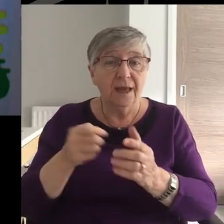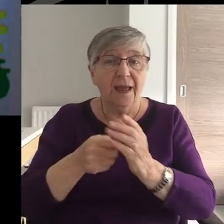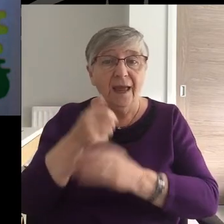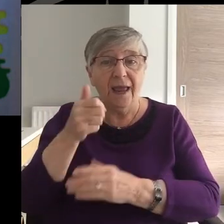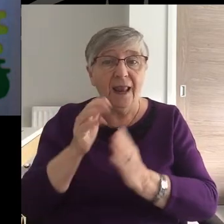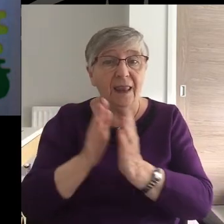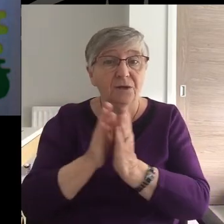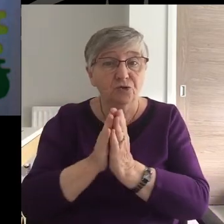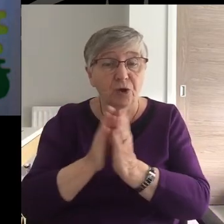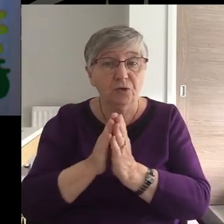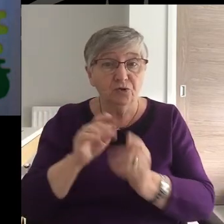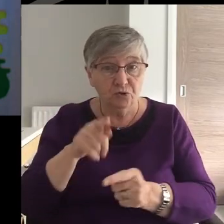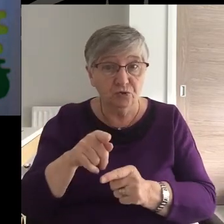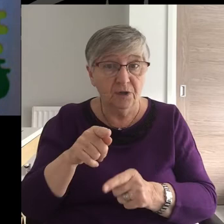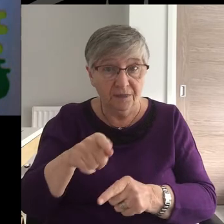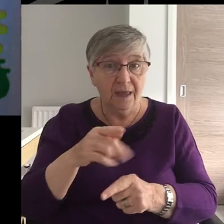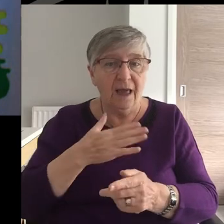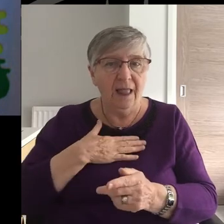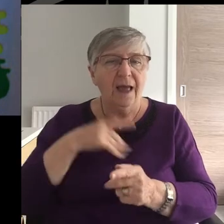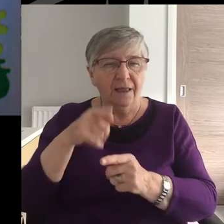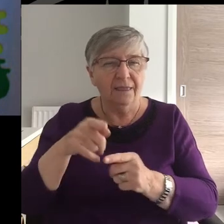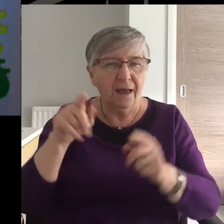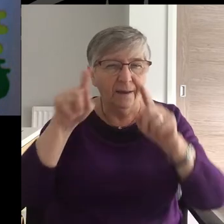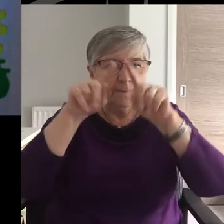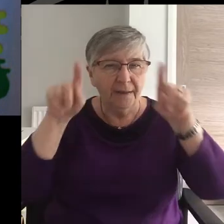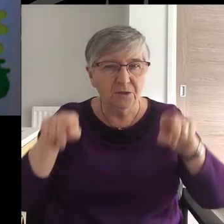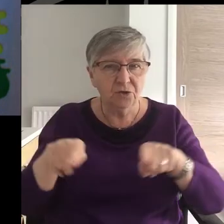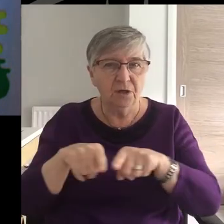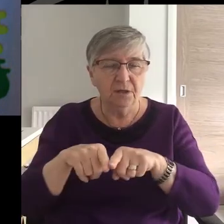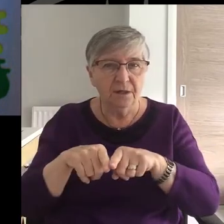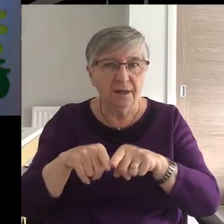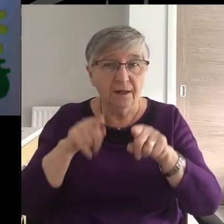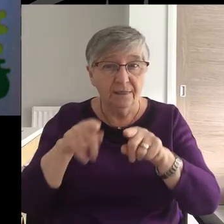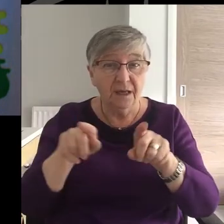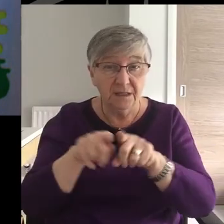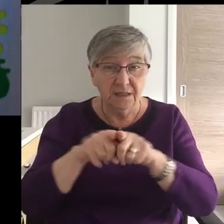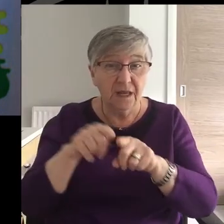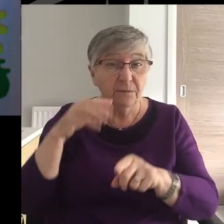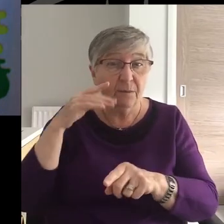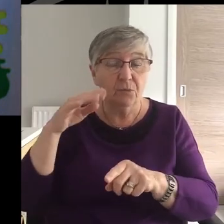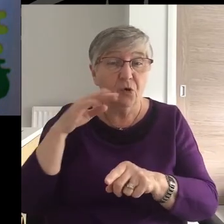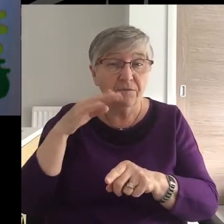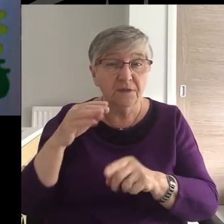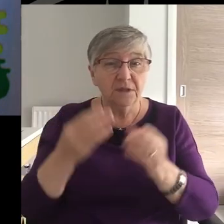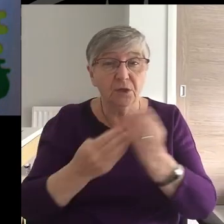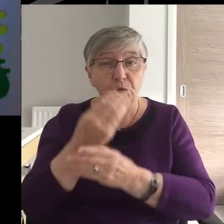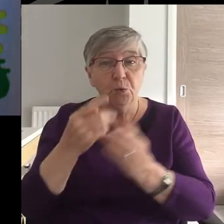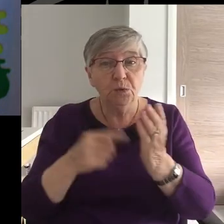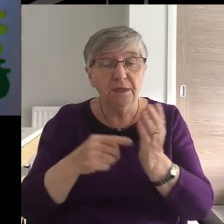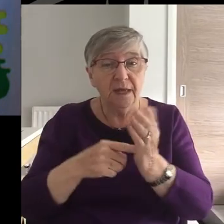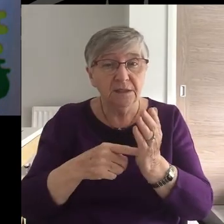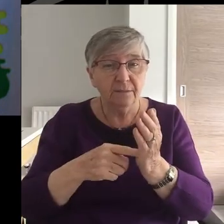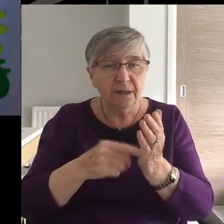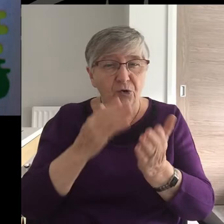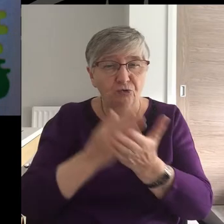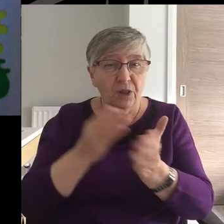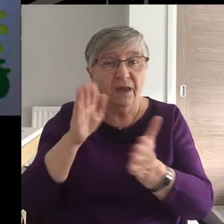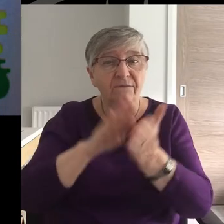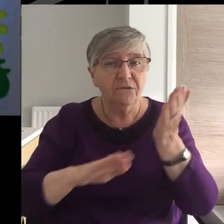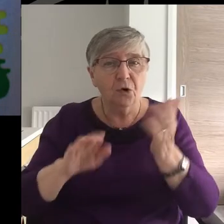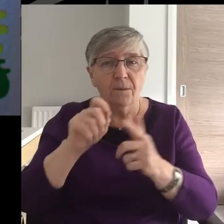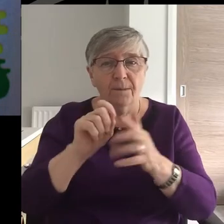and is the most commonly quoted messianic prophecy in the New Testament, which is taken from Psalm